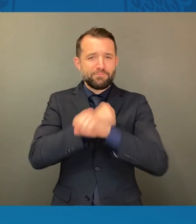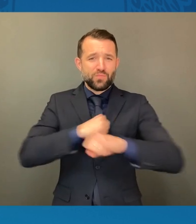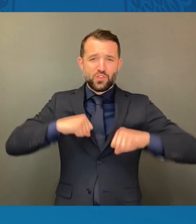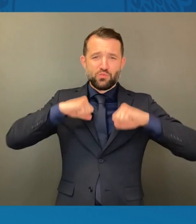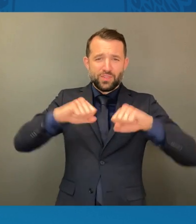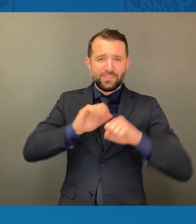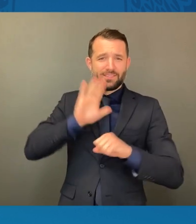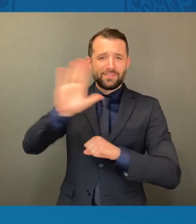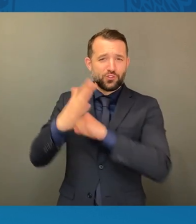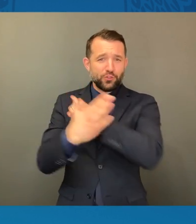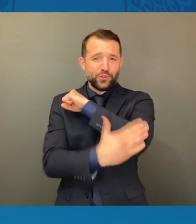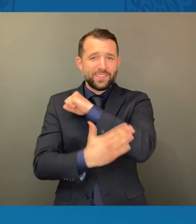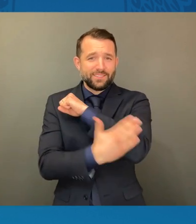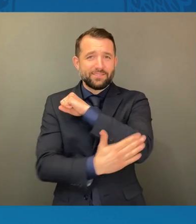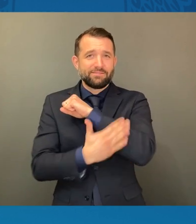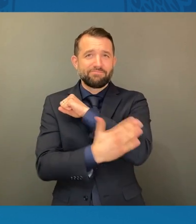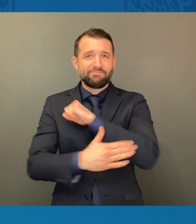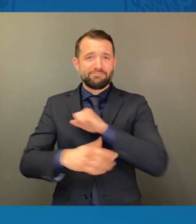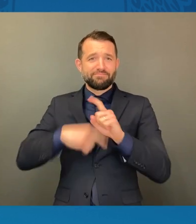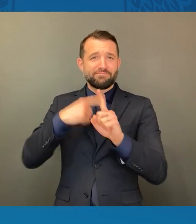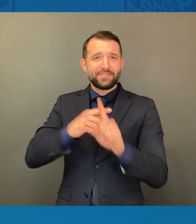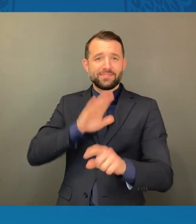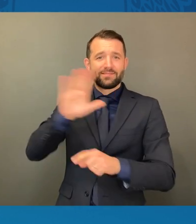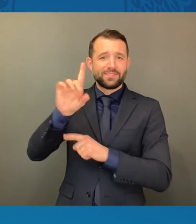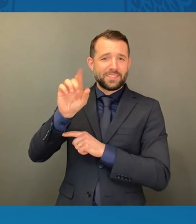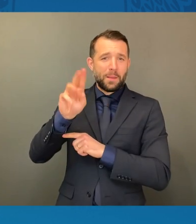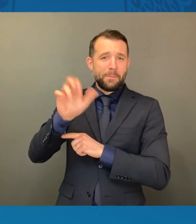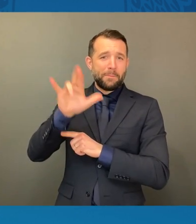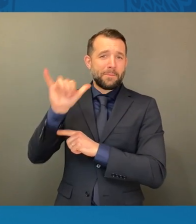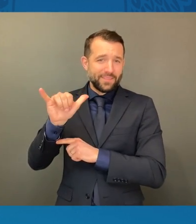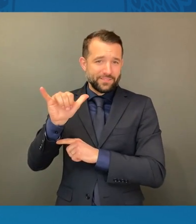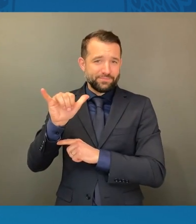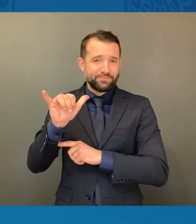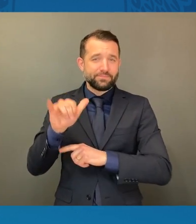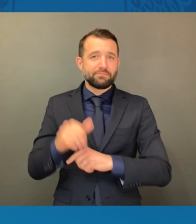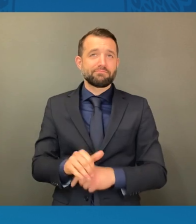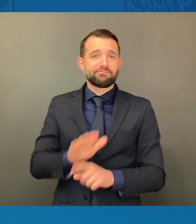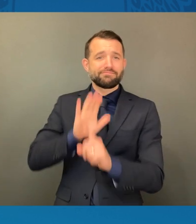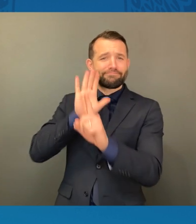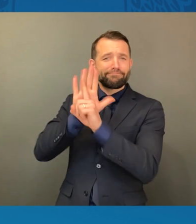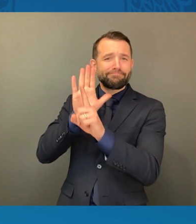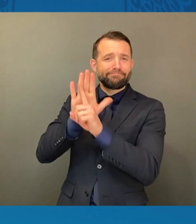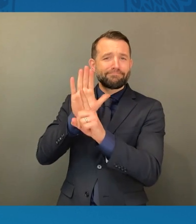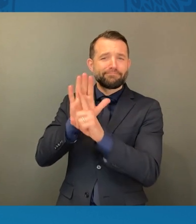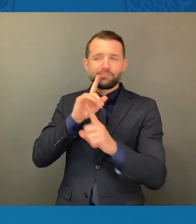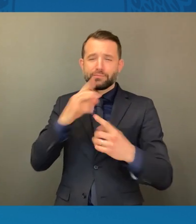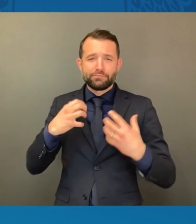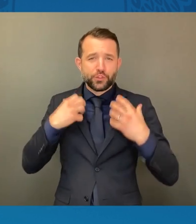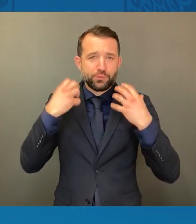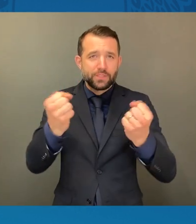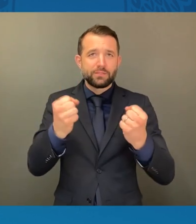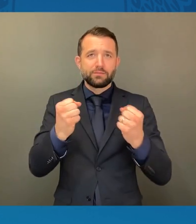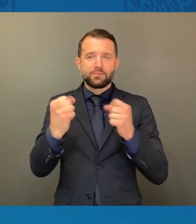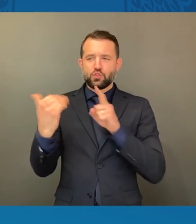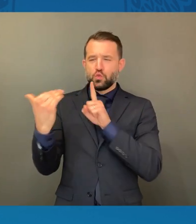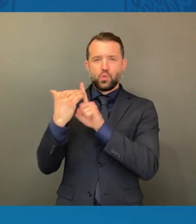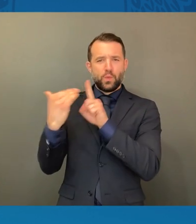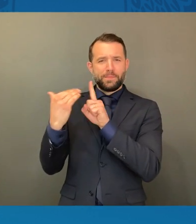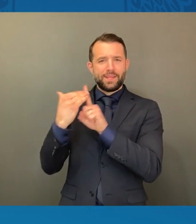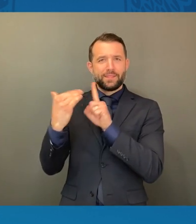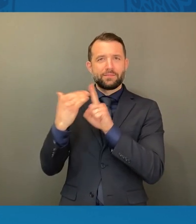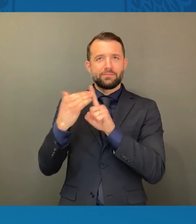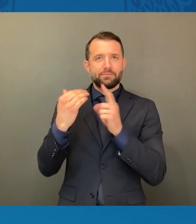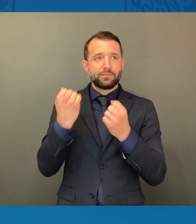their democracy. And their bravery is a reminder that freedom and democracy